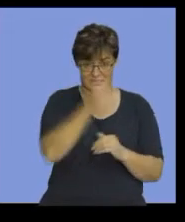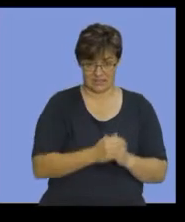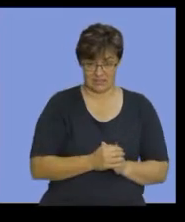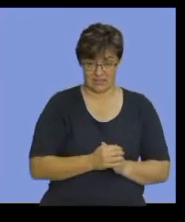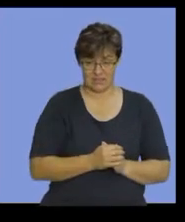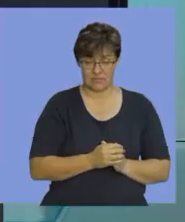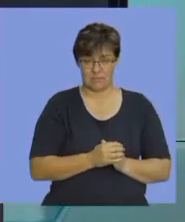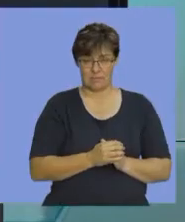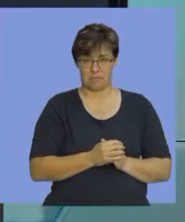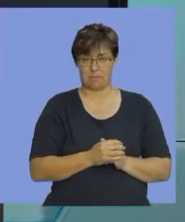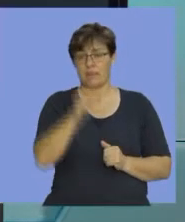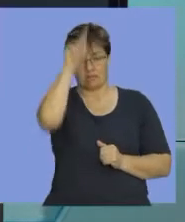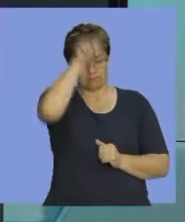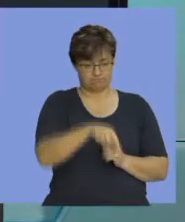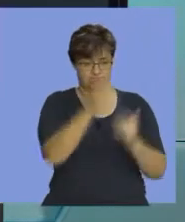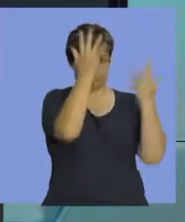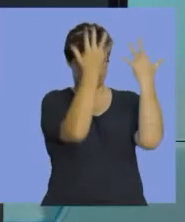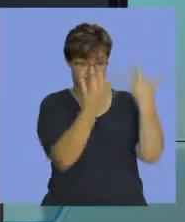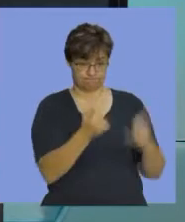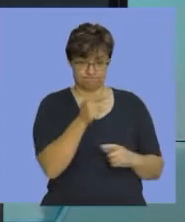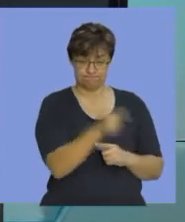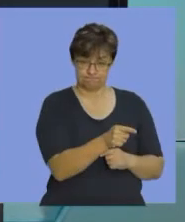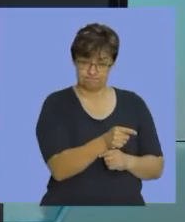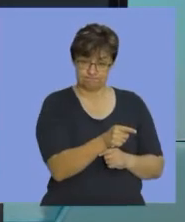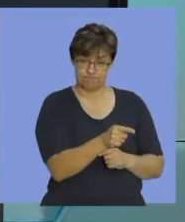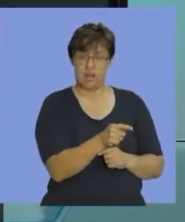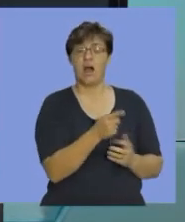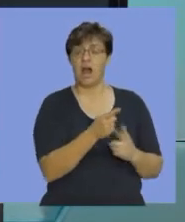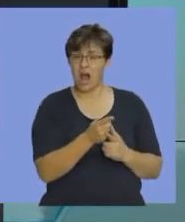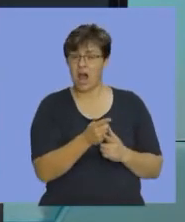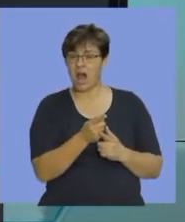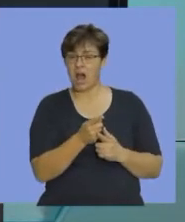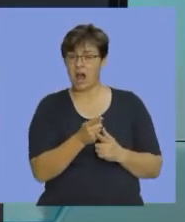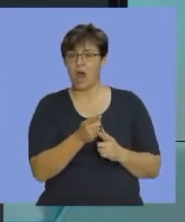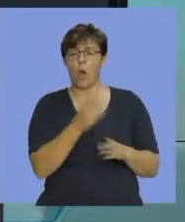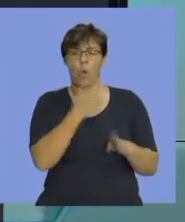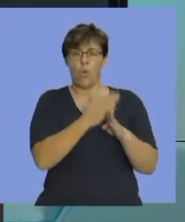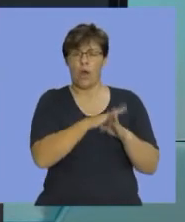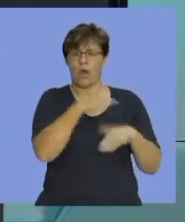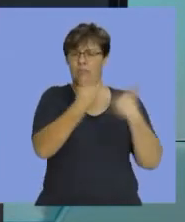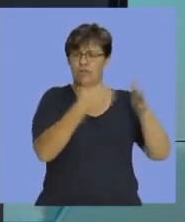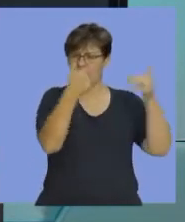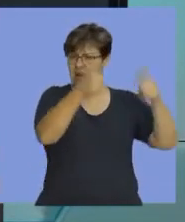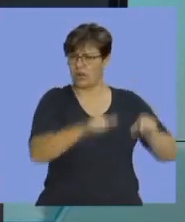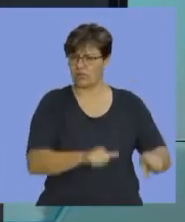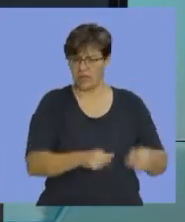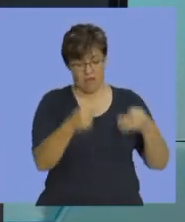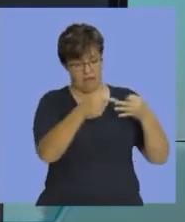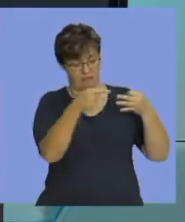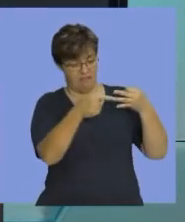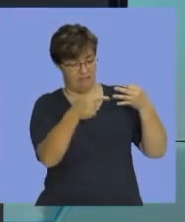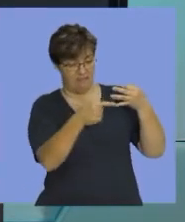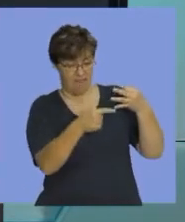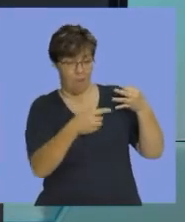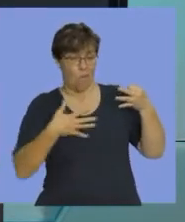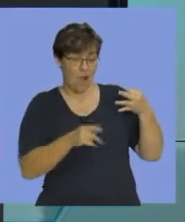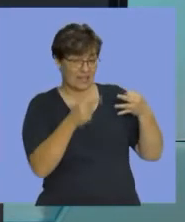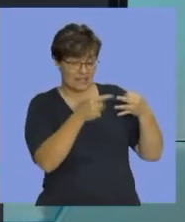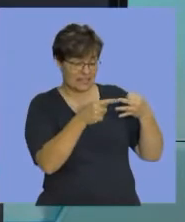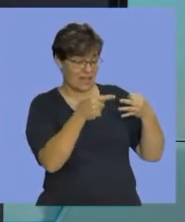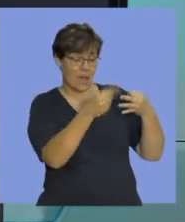doing this calculation, when you're working out the work in process account, the three things you look for,